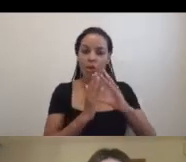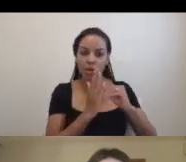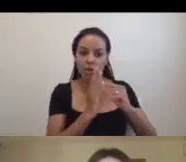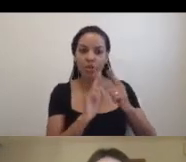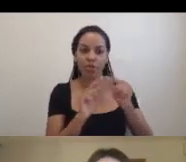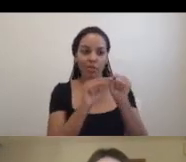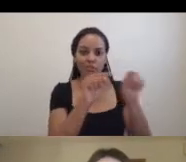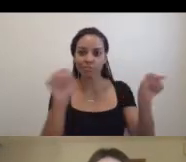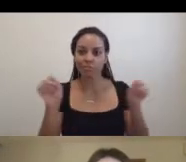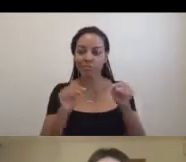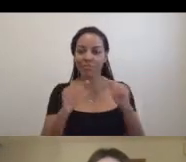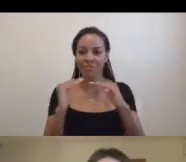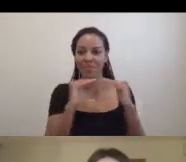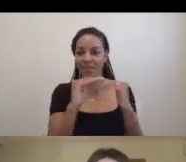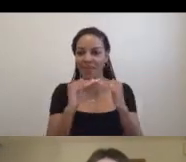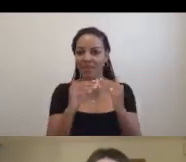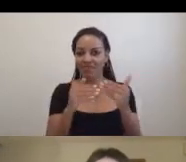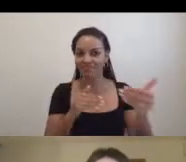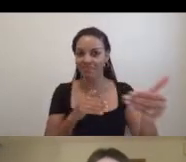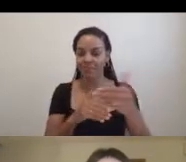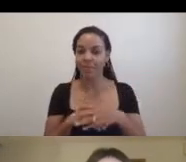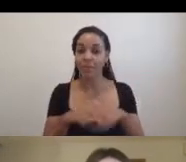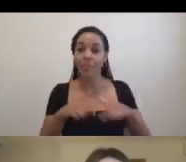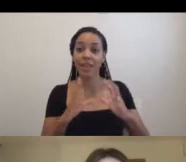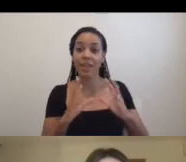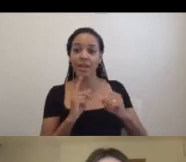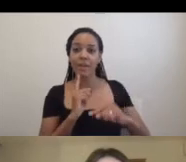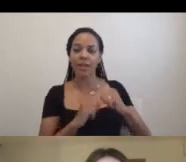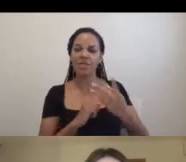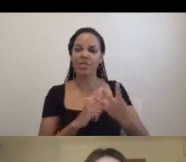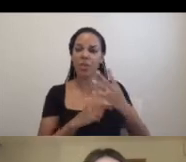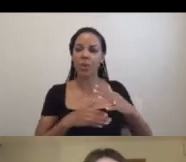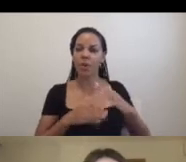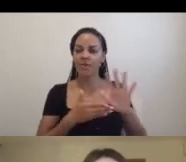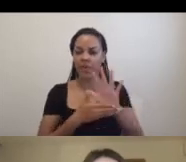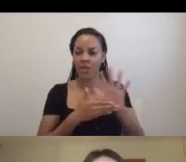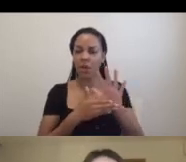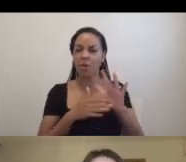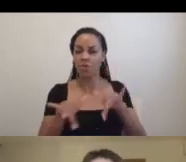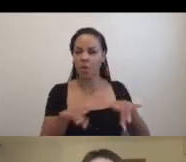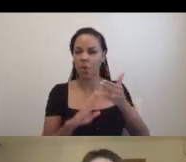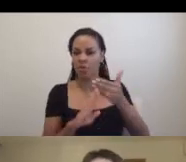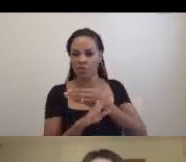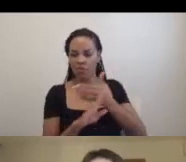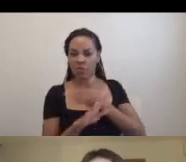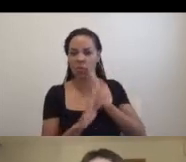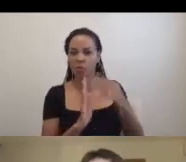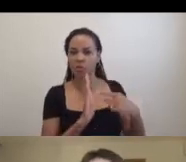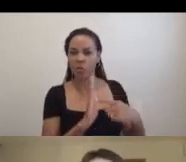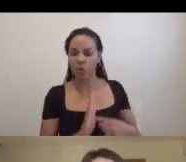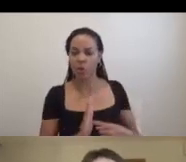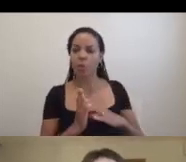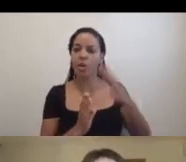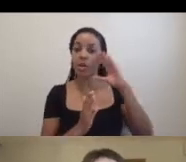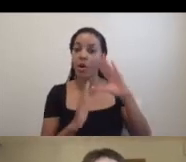sessions, as well as four pre-recorded videos, will address pressing issues in the residency field, such as how residencies can learn